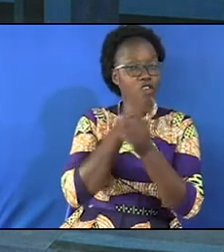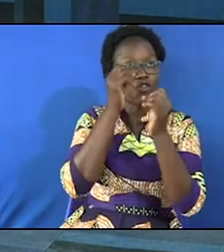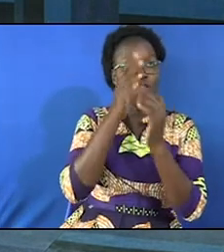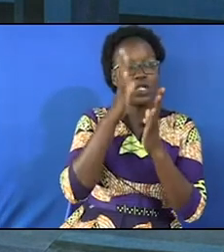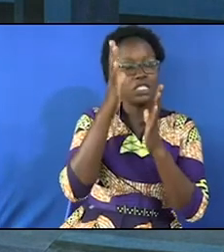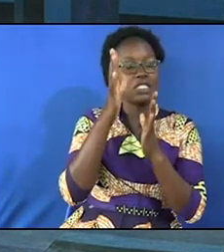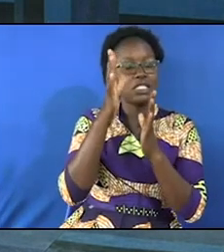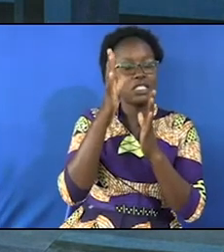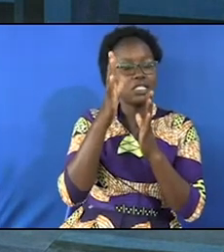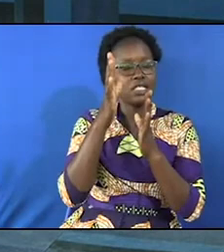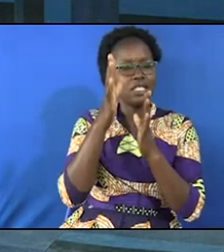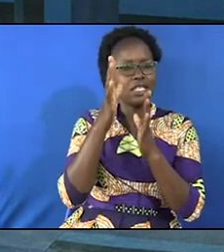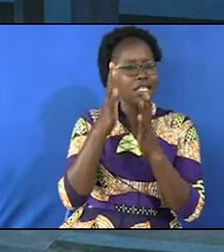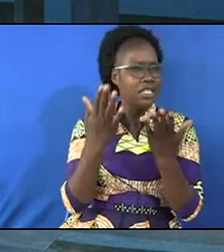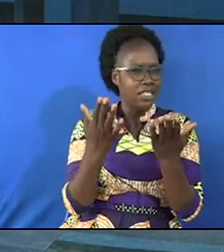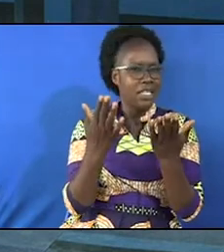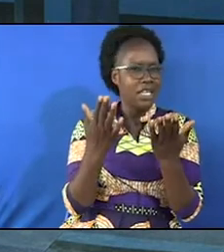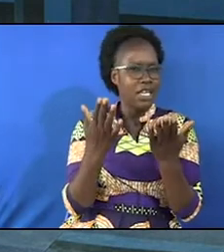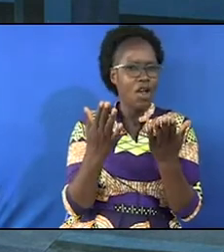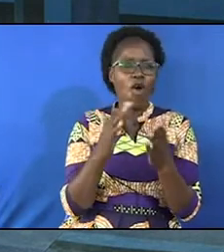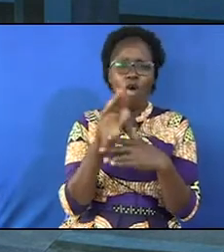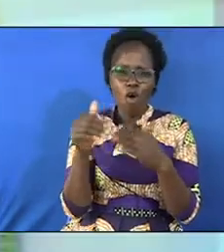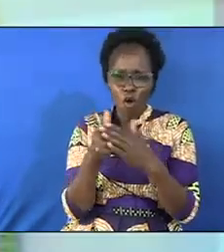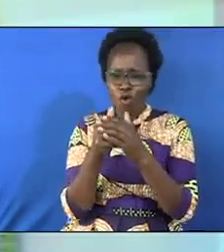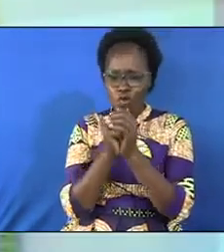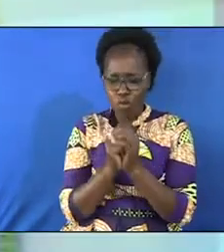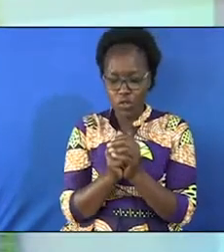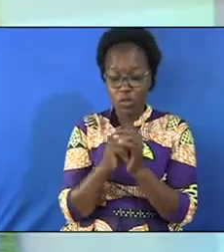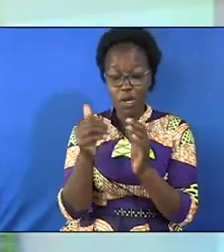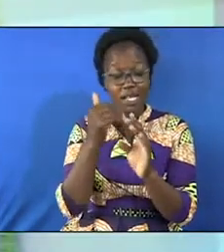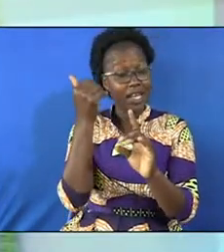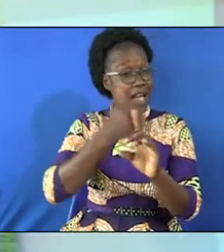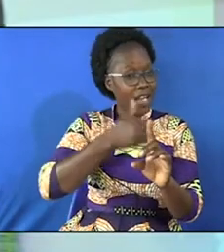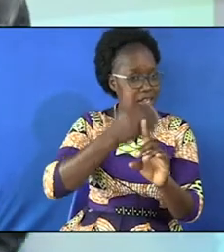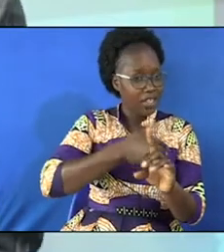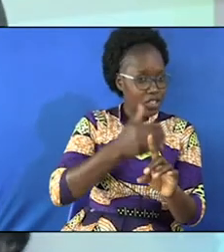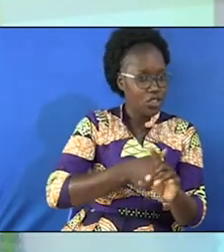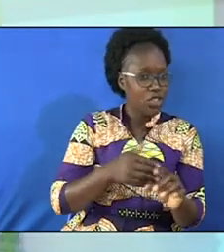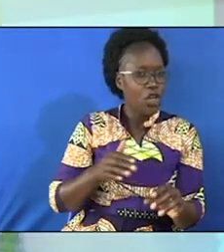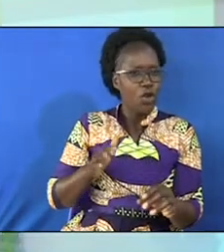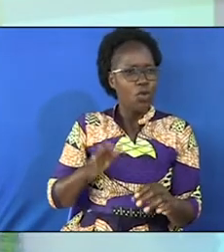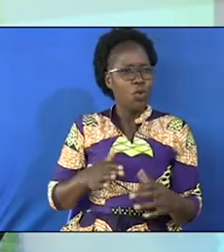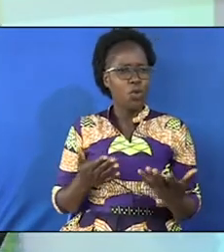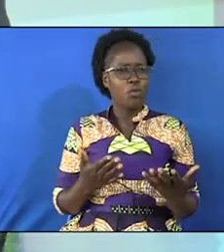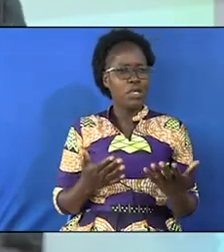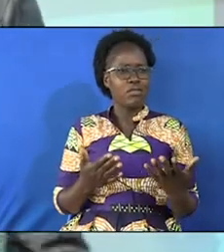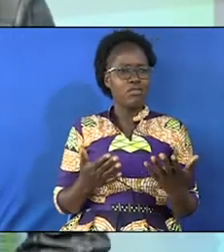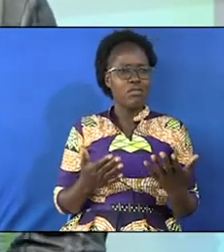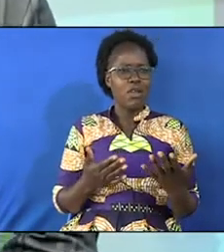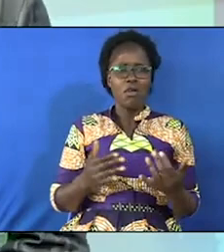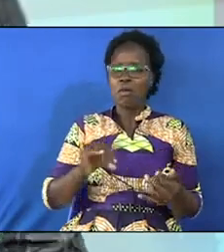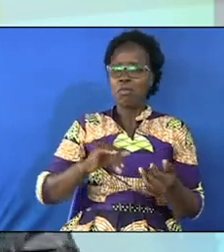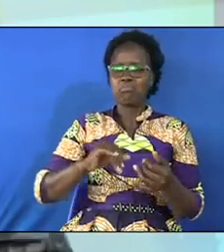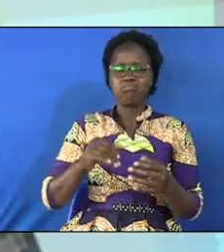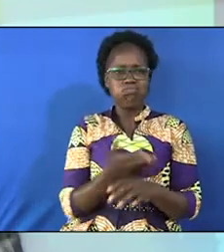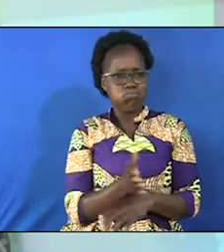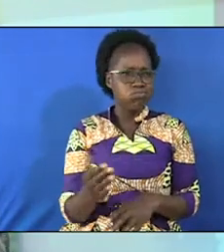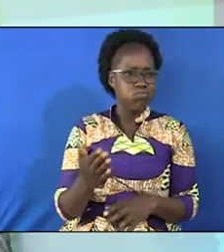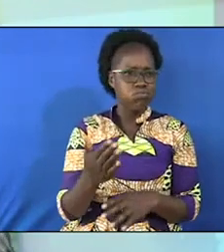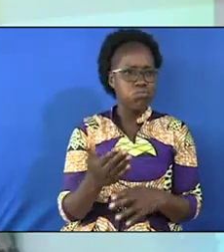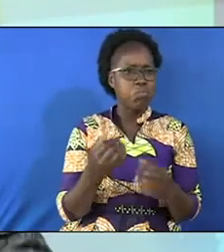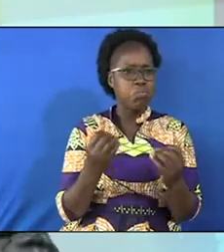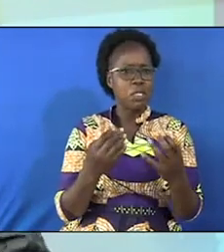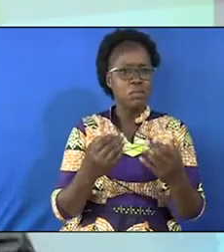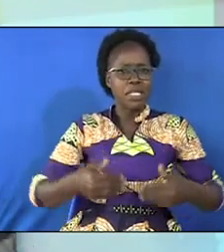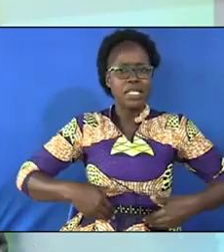God they were worshipping other idols women actually were out of marriage many